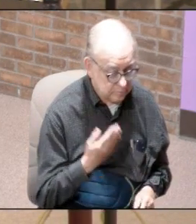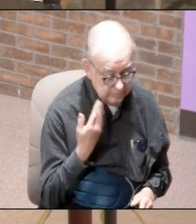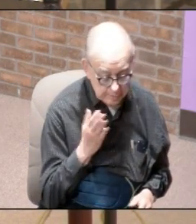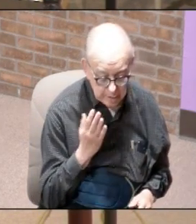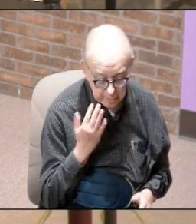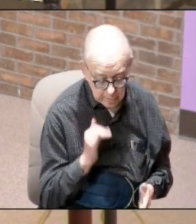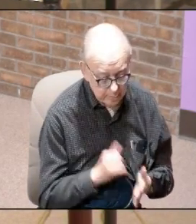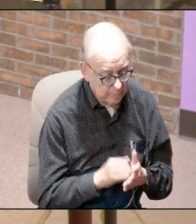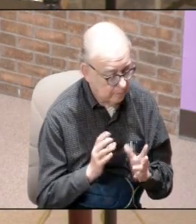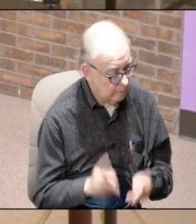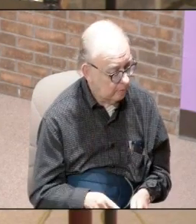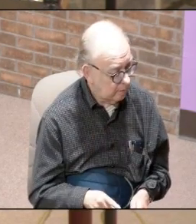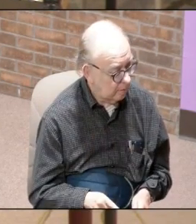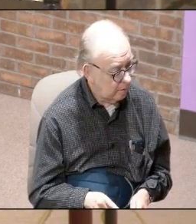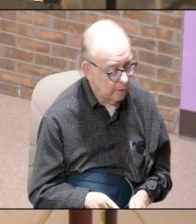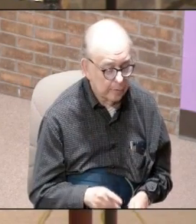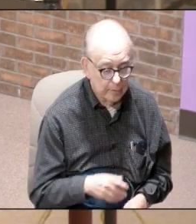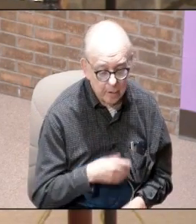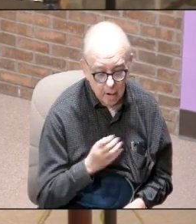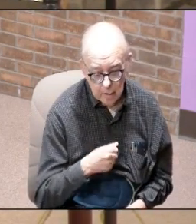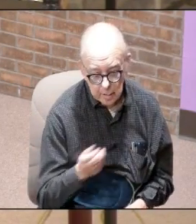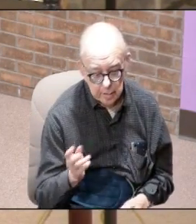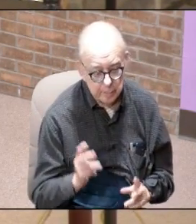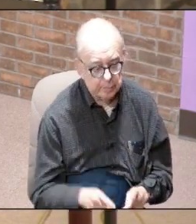them because they were hollering for somebody else